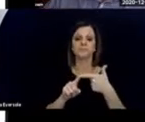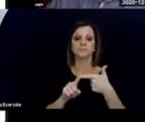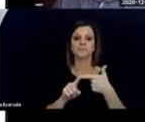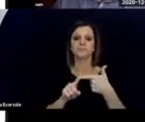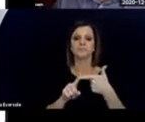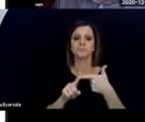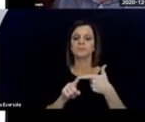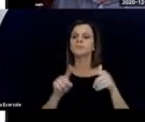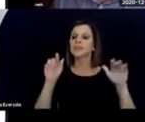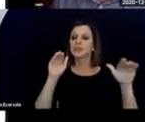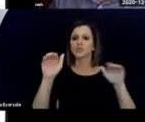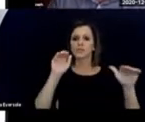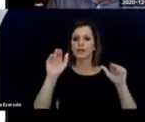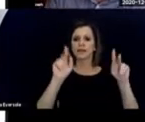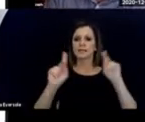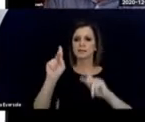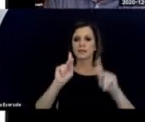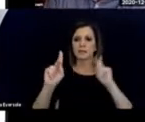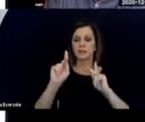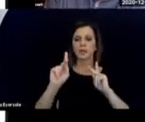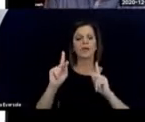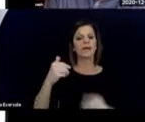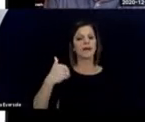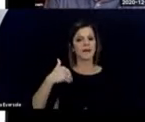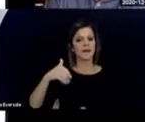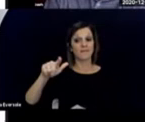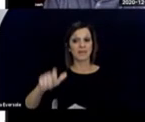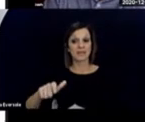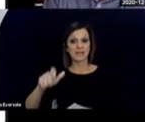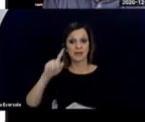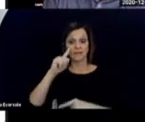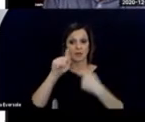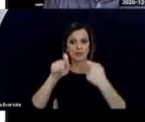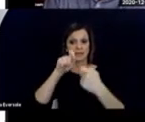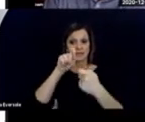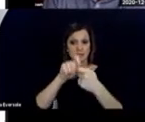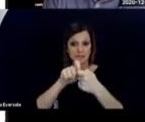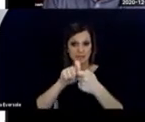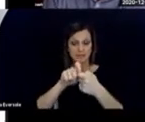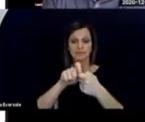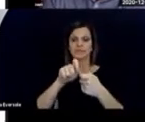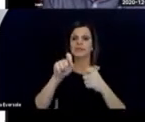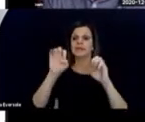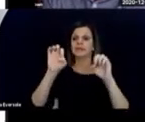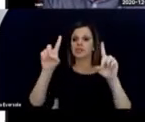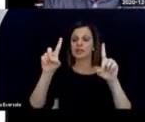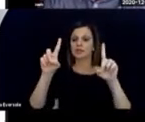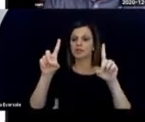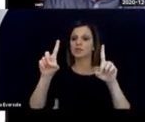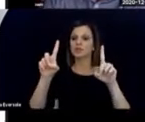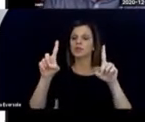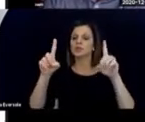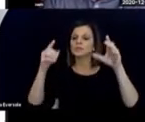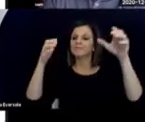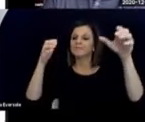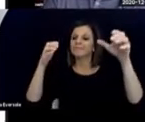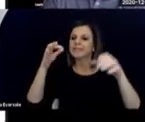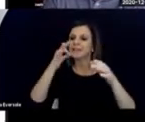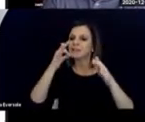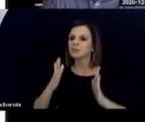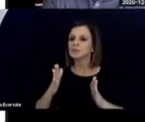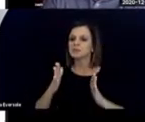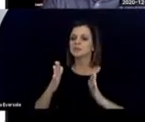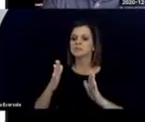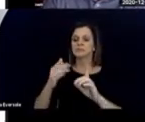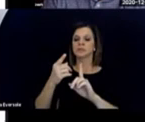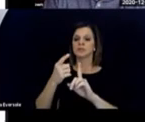Secondly, it reminds people there's a need for specific but scarce educational expertise from